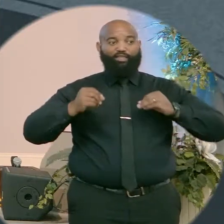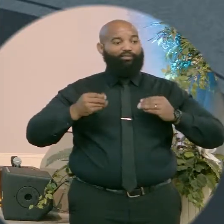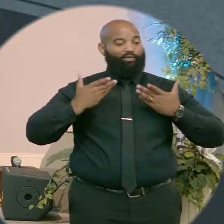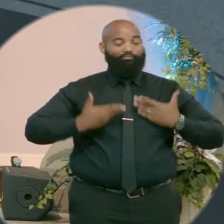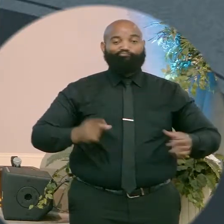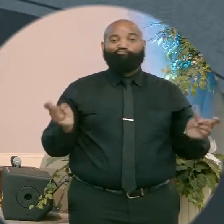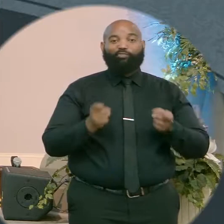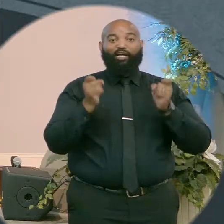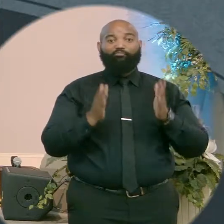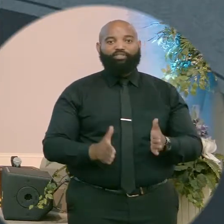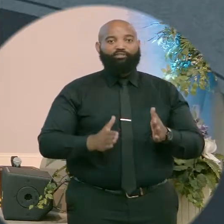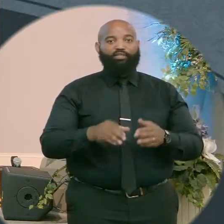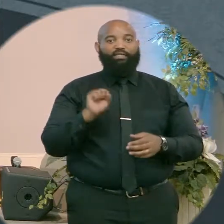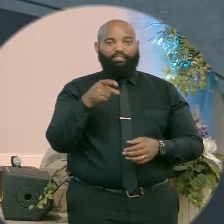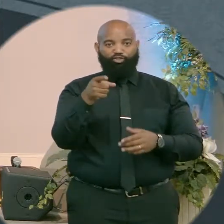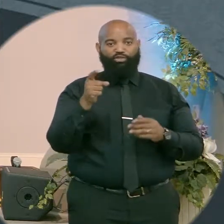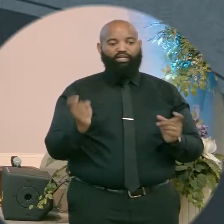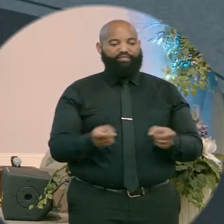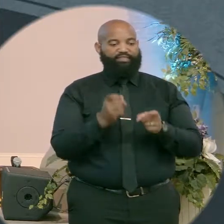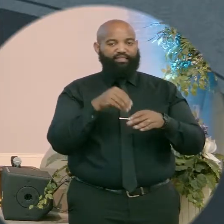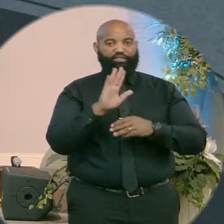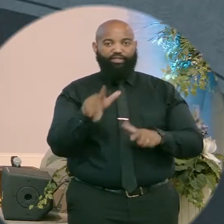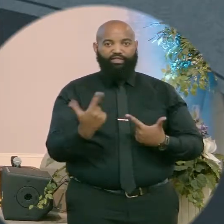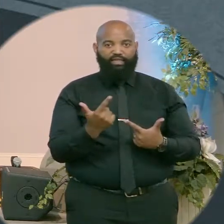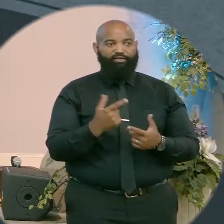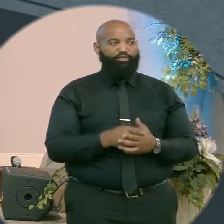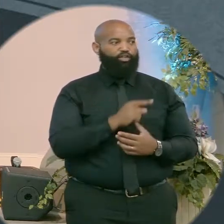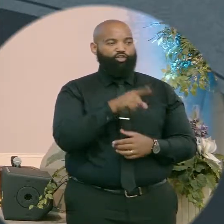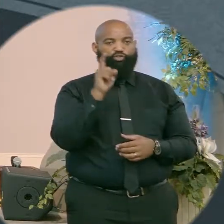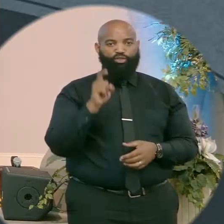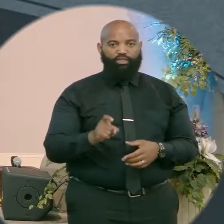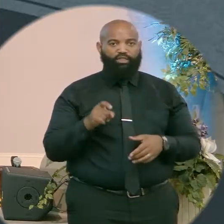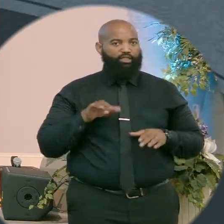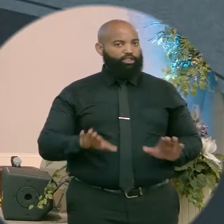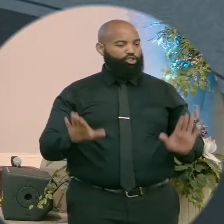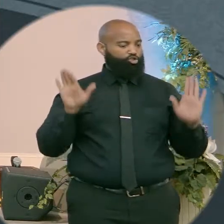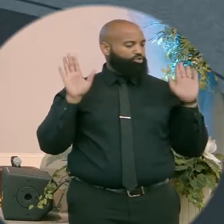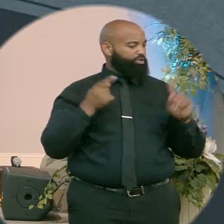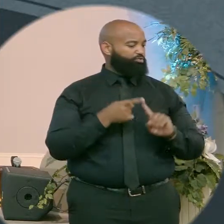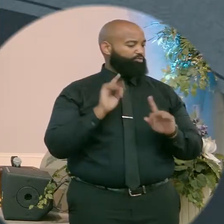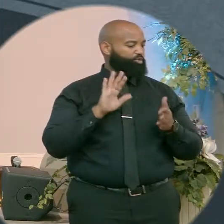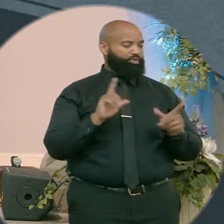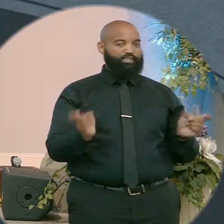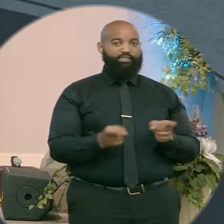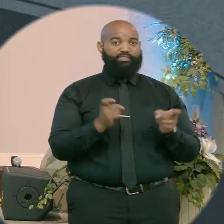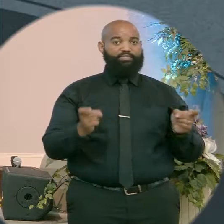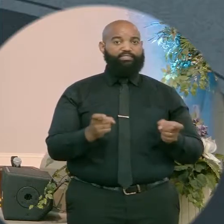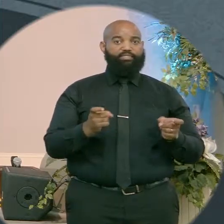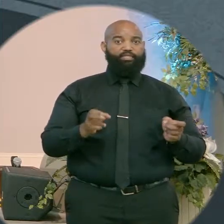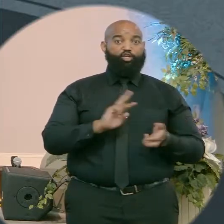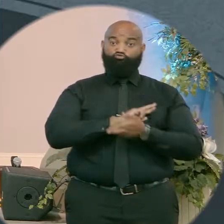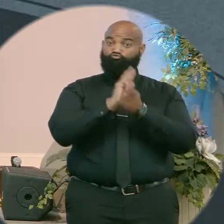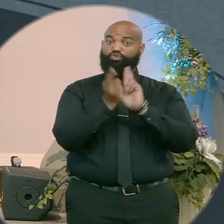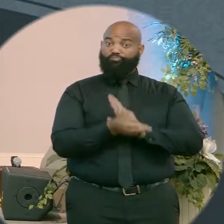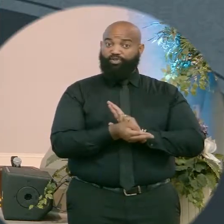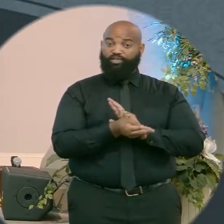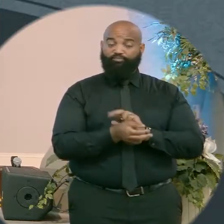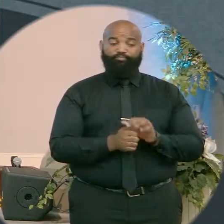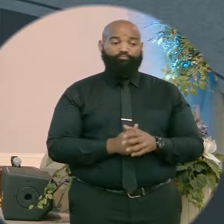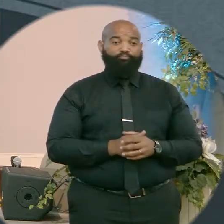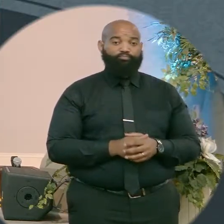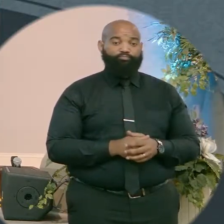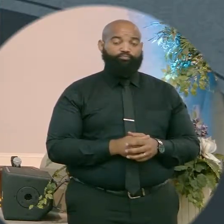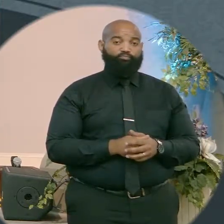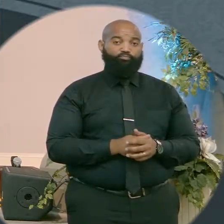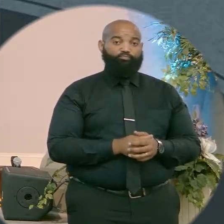message that you have sin in your life, the message that you need to turn from your sins. And so what's happening is he's starting on the front end of this